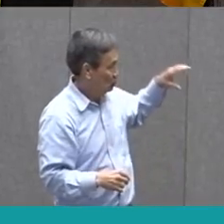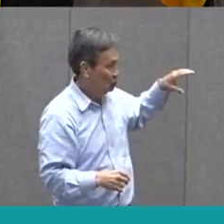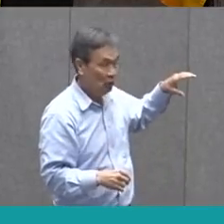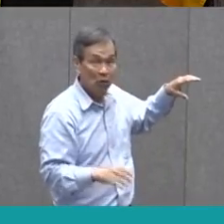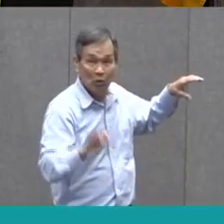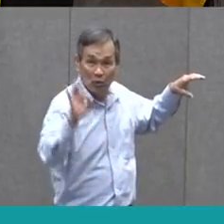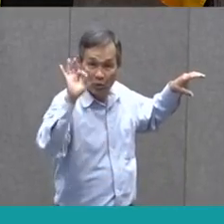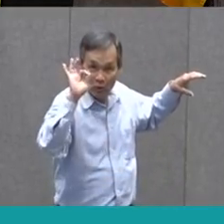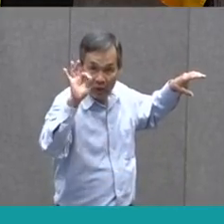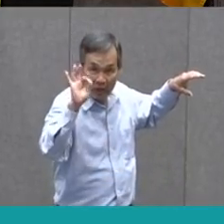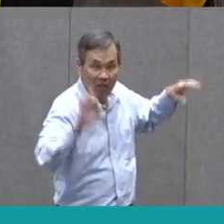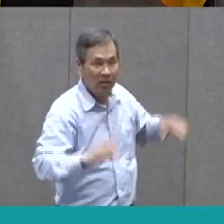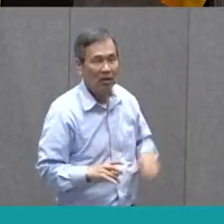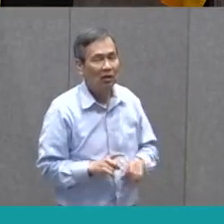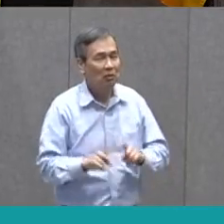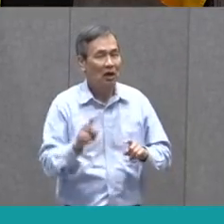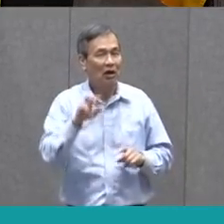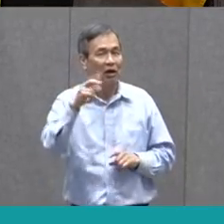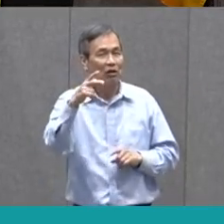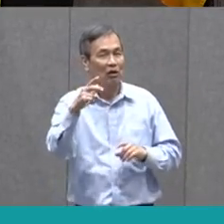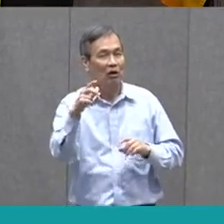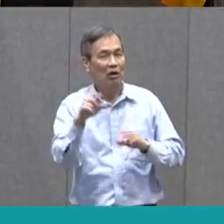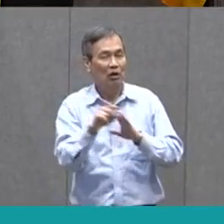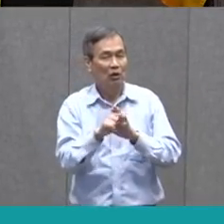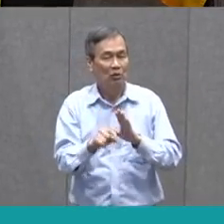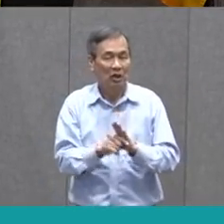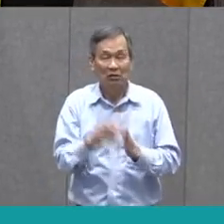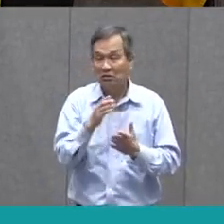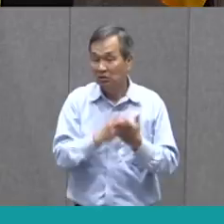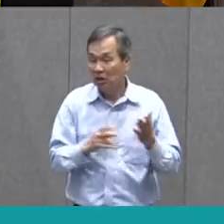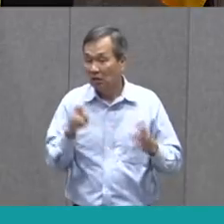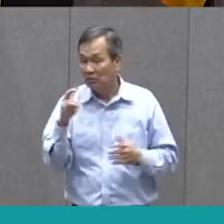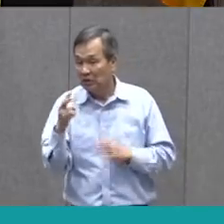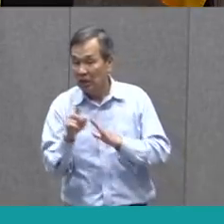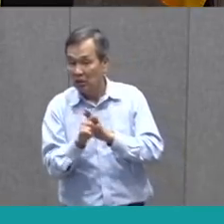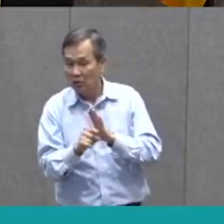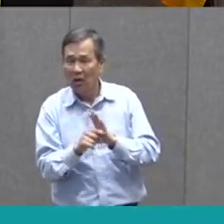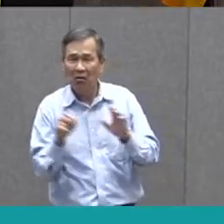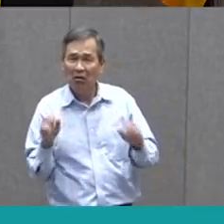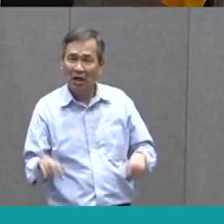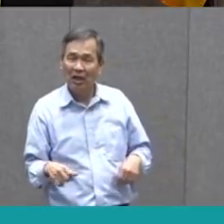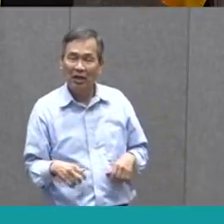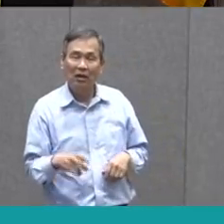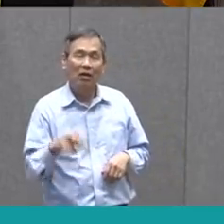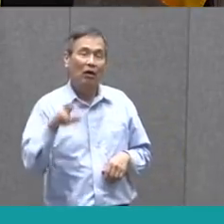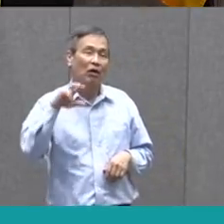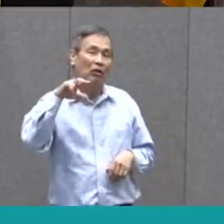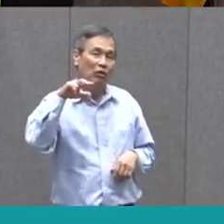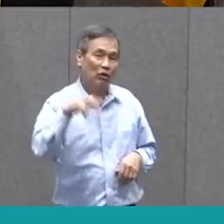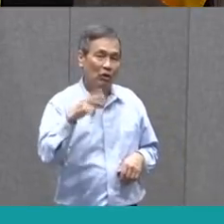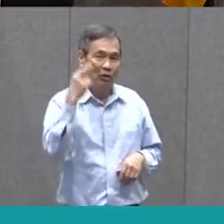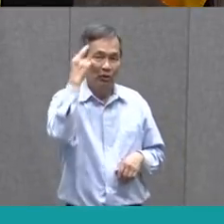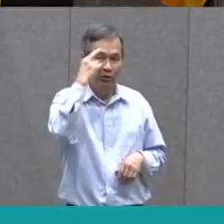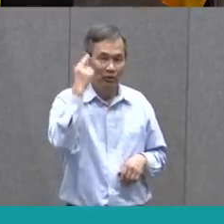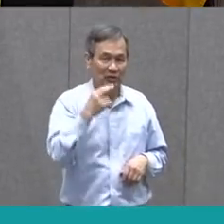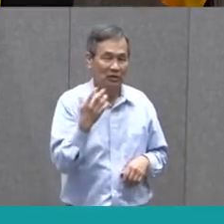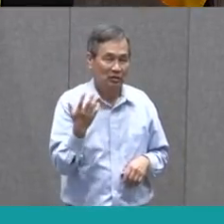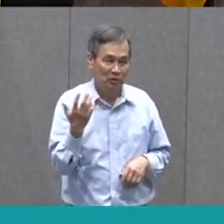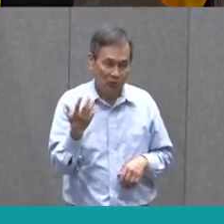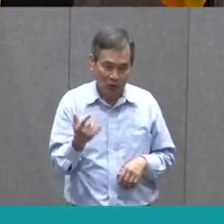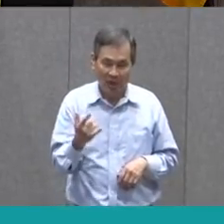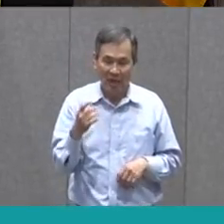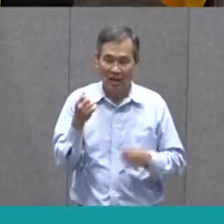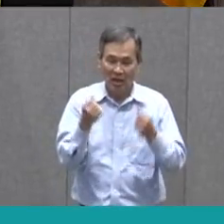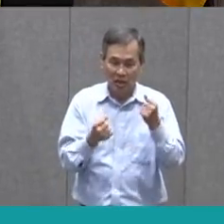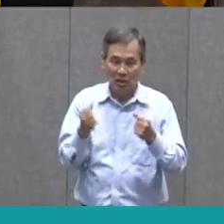stop there. Third graders and second graders, if you want to challenge yourself, let's try to think of another reason while you think